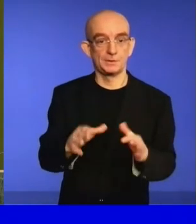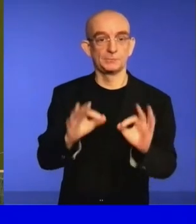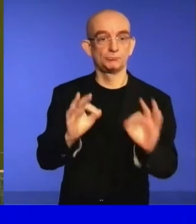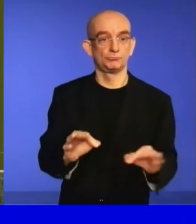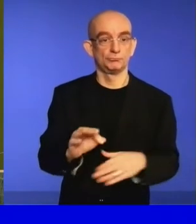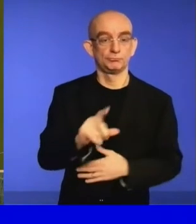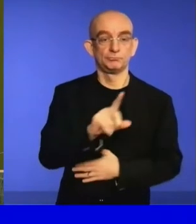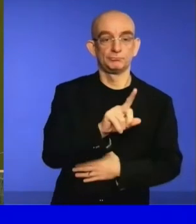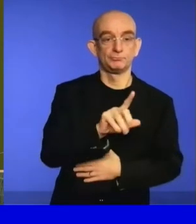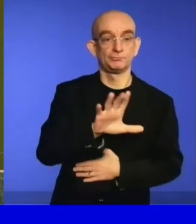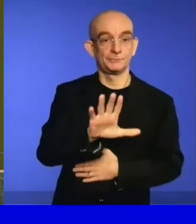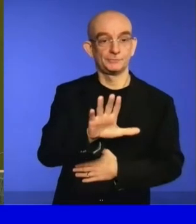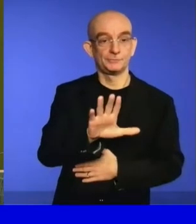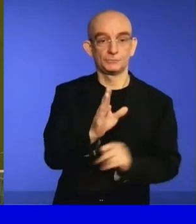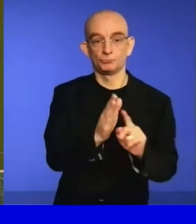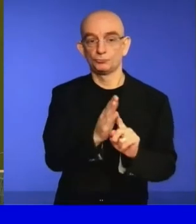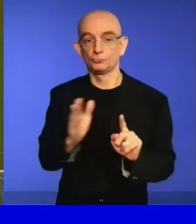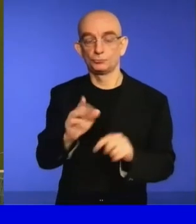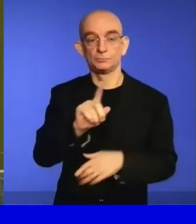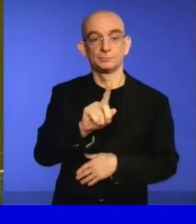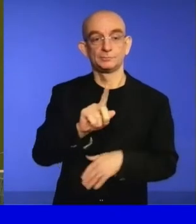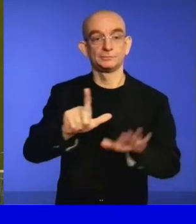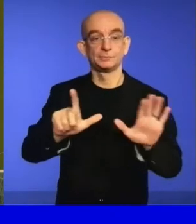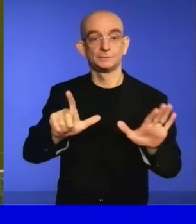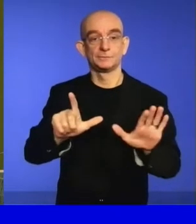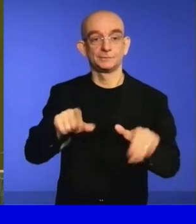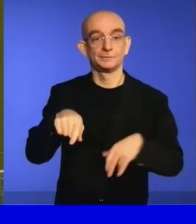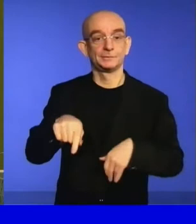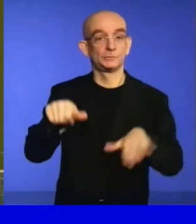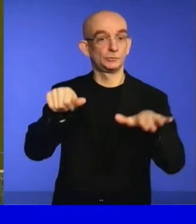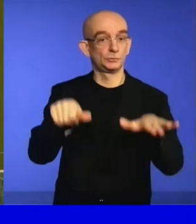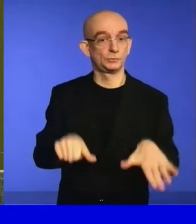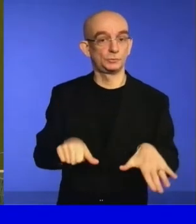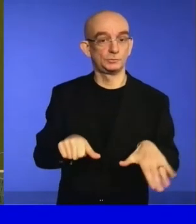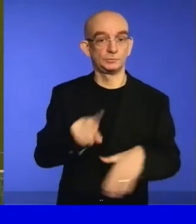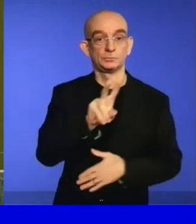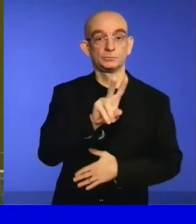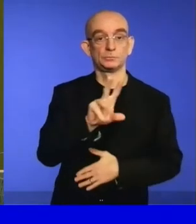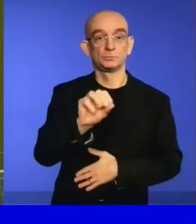to 17th June 2021.